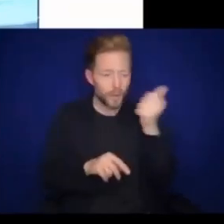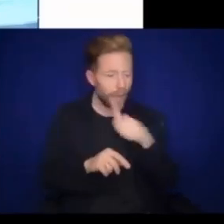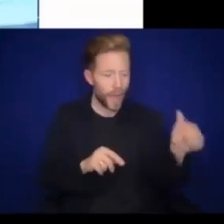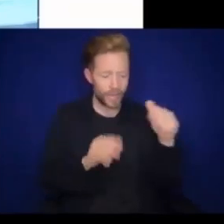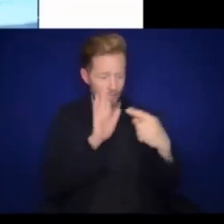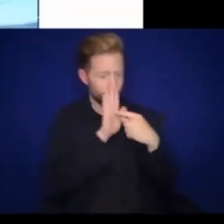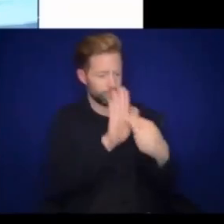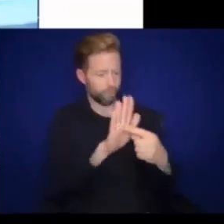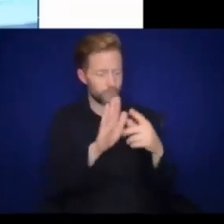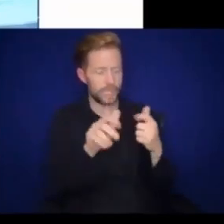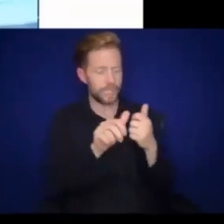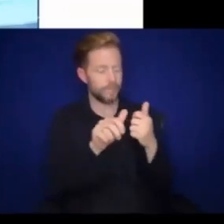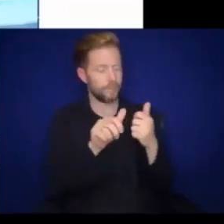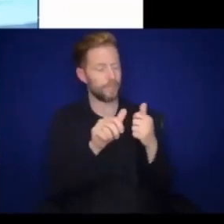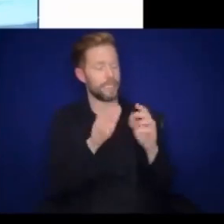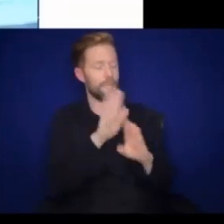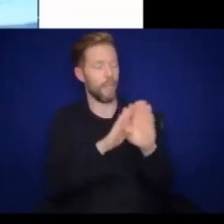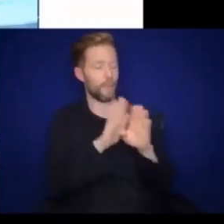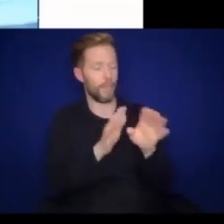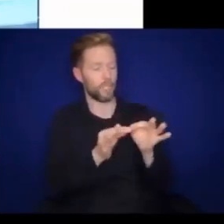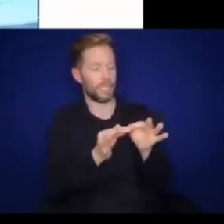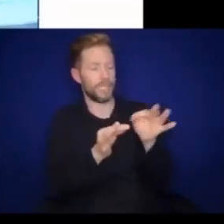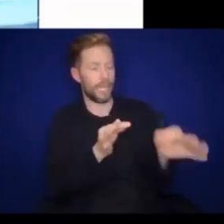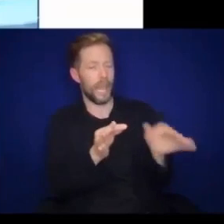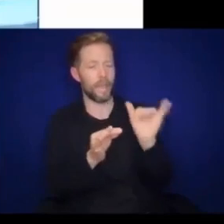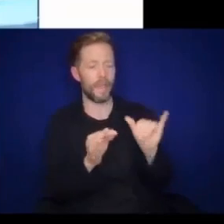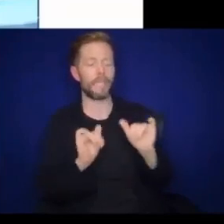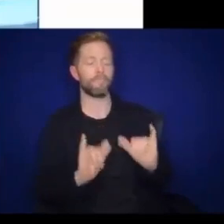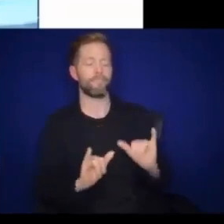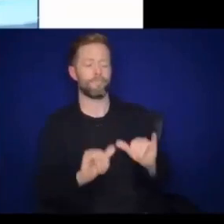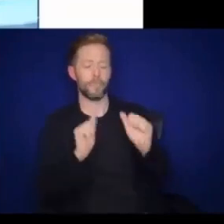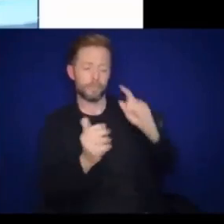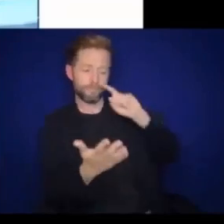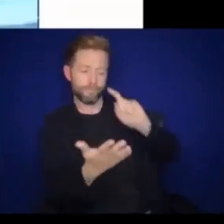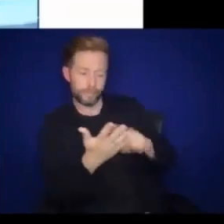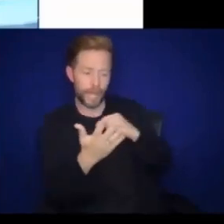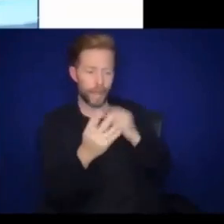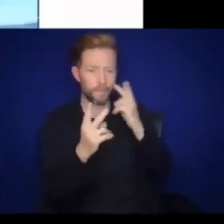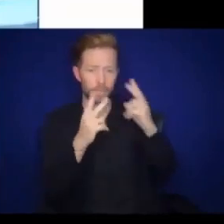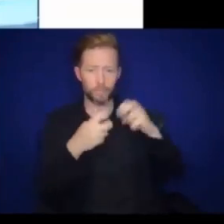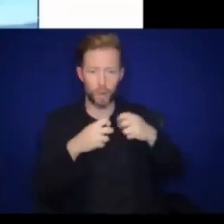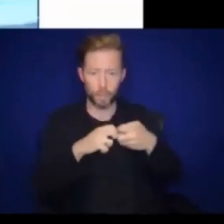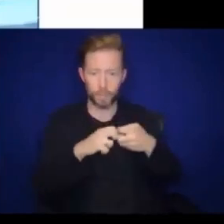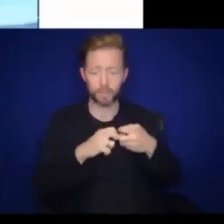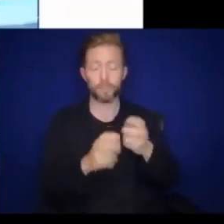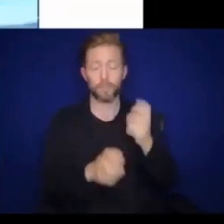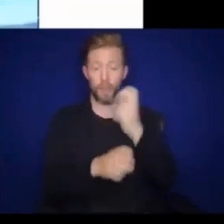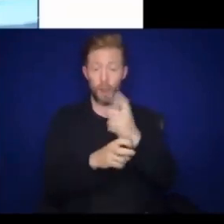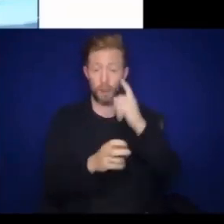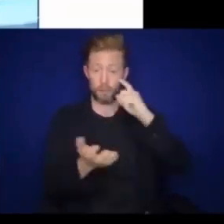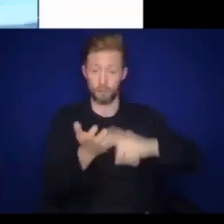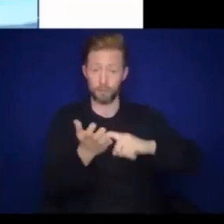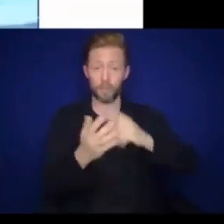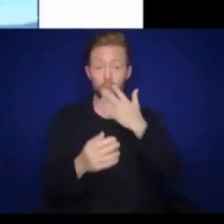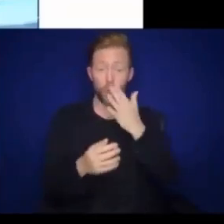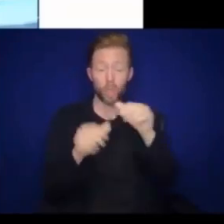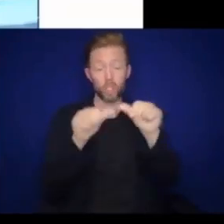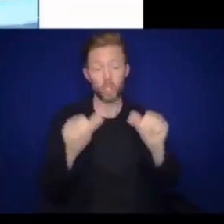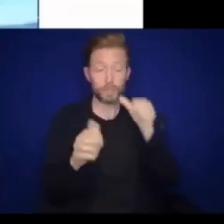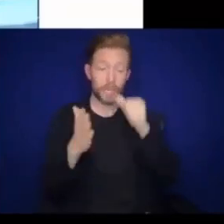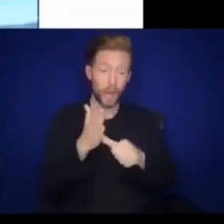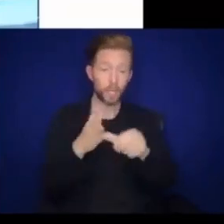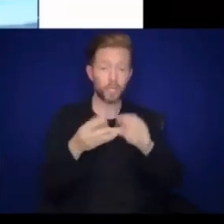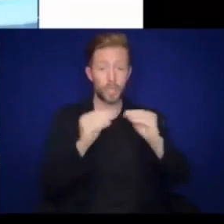any indication of delays in development, which can signal the presence of a vision problem. Difficulty with recognition of colors,